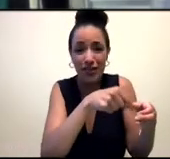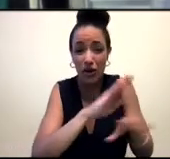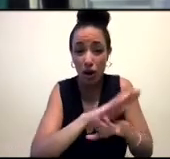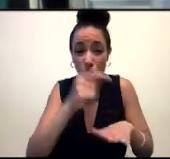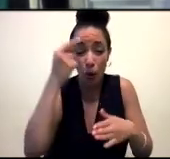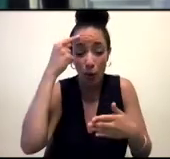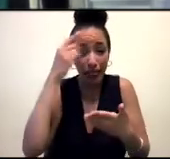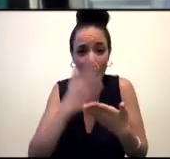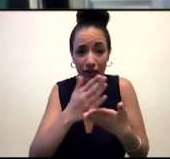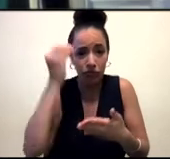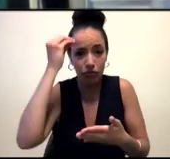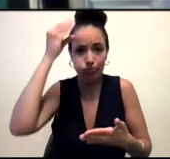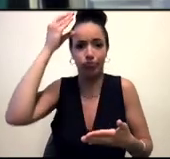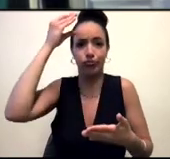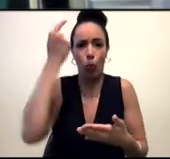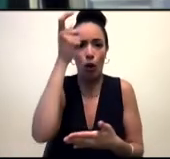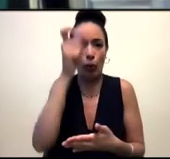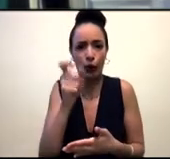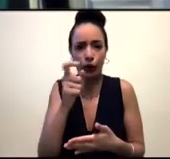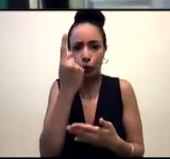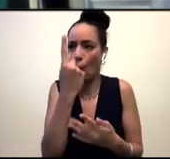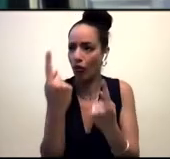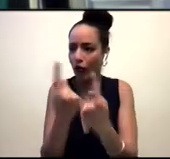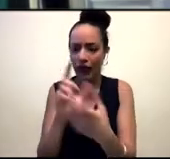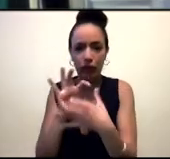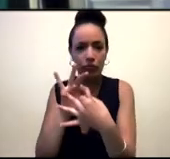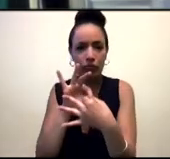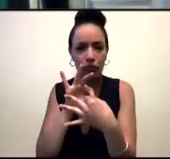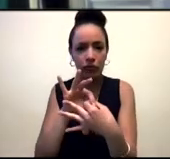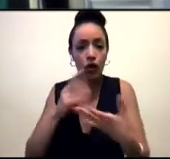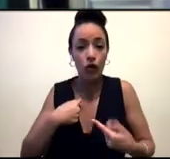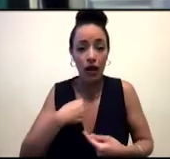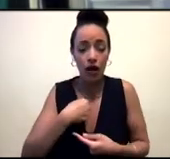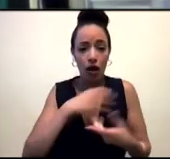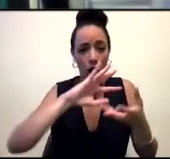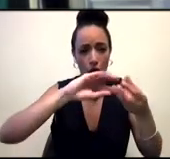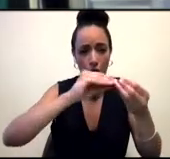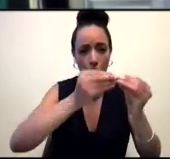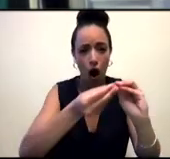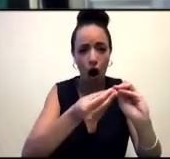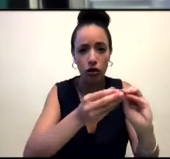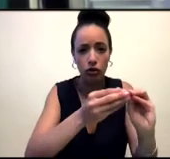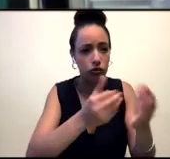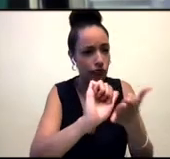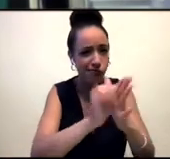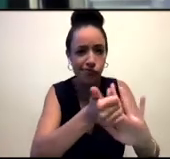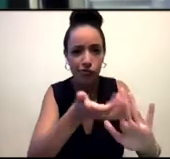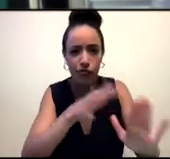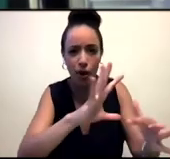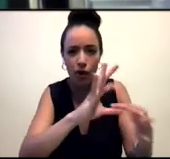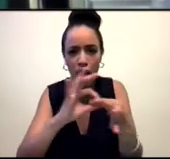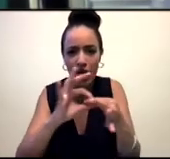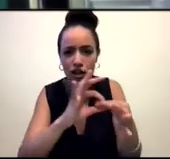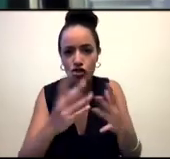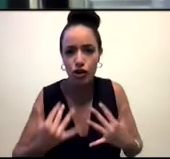idea of art coming from relationships is really, really important to me because I think of relationships as